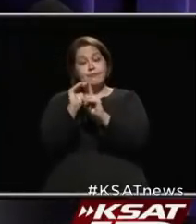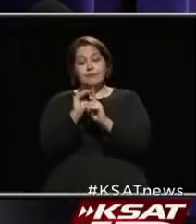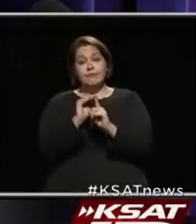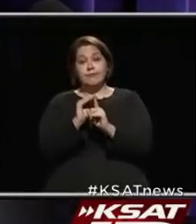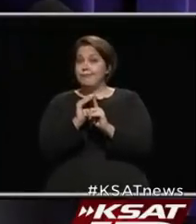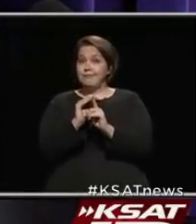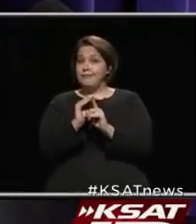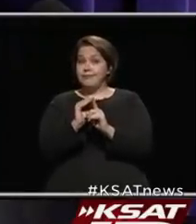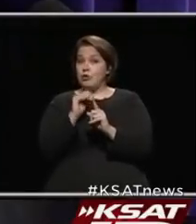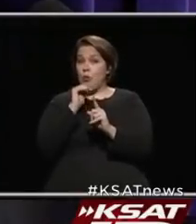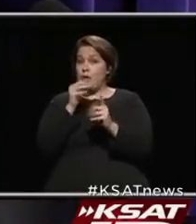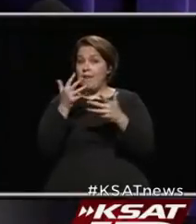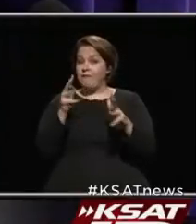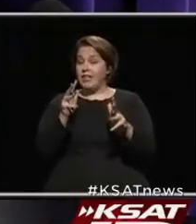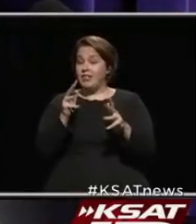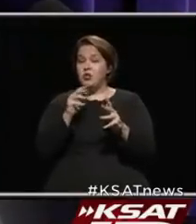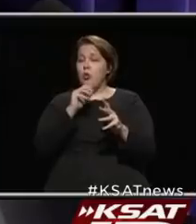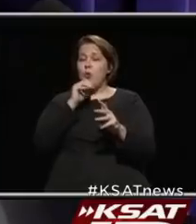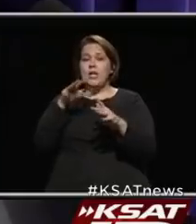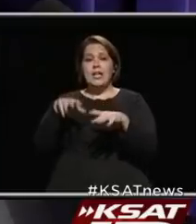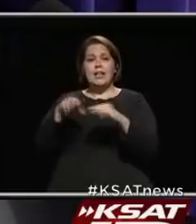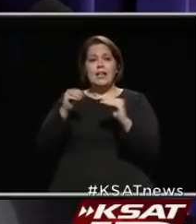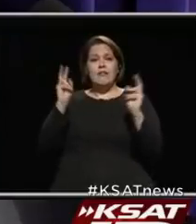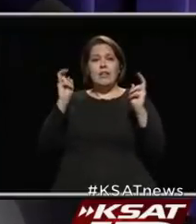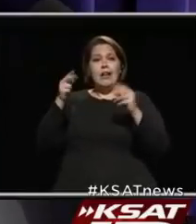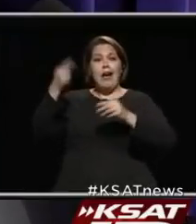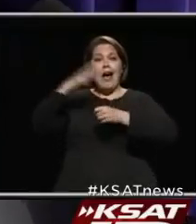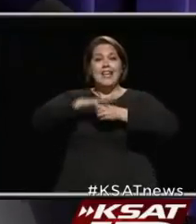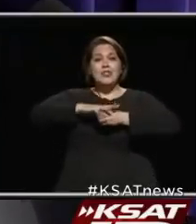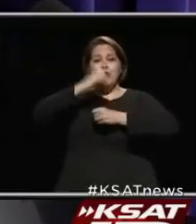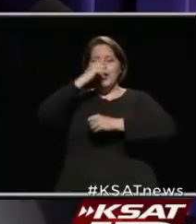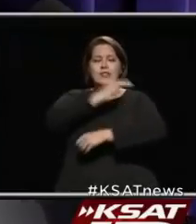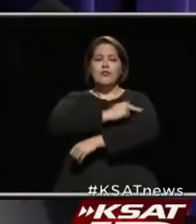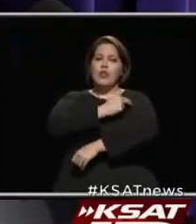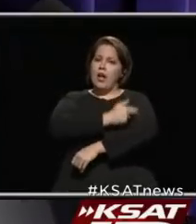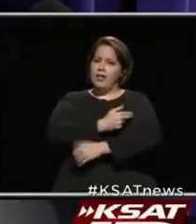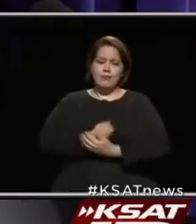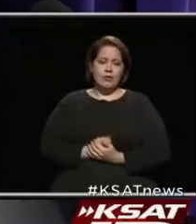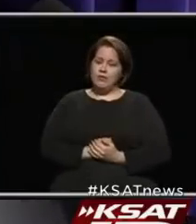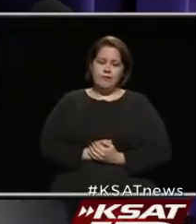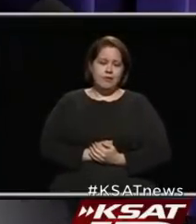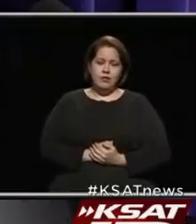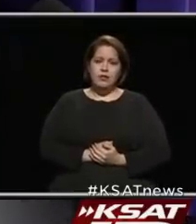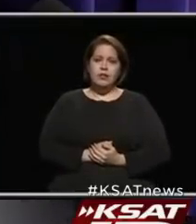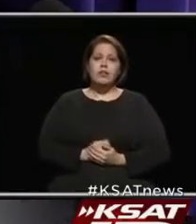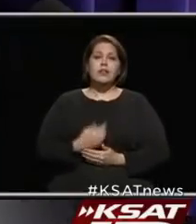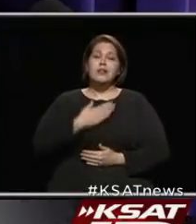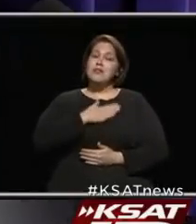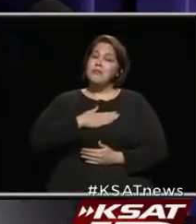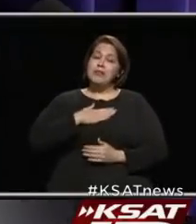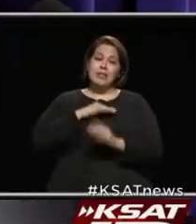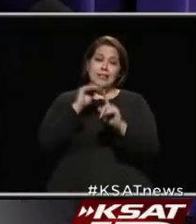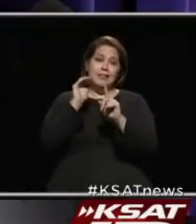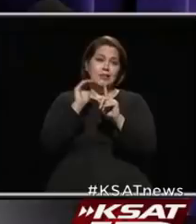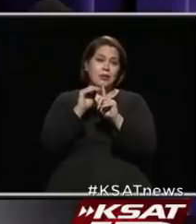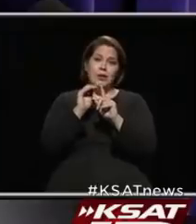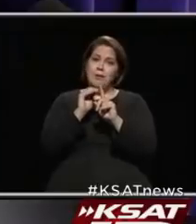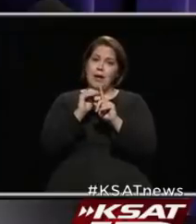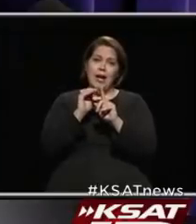certainly not out of the high-stress zone for our hospital system. So please, as a reminder, to